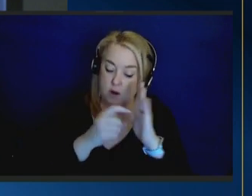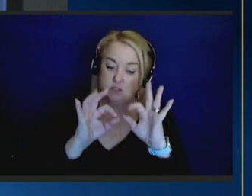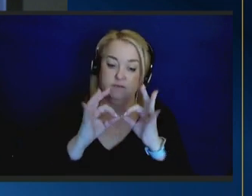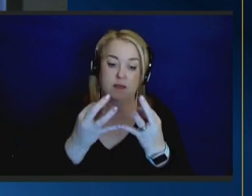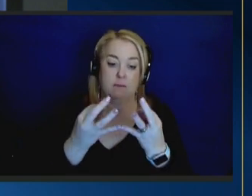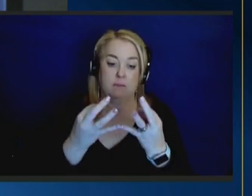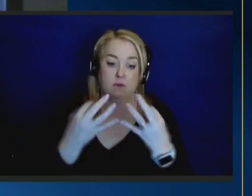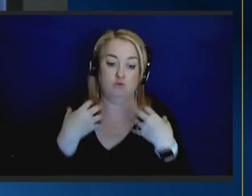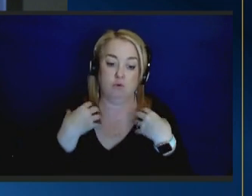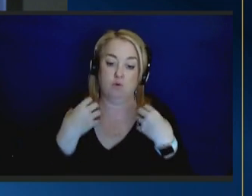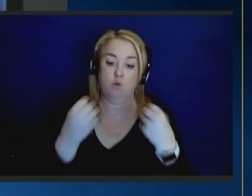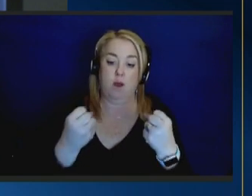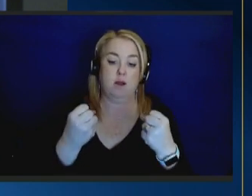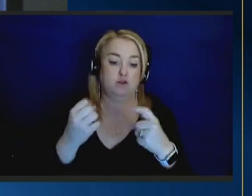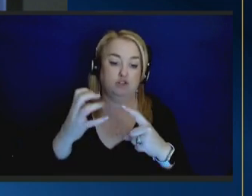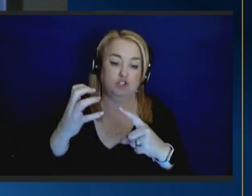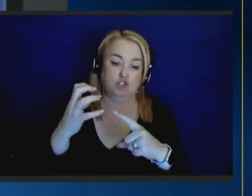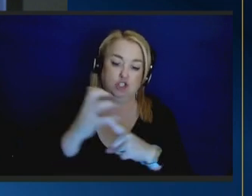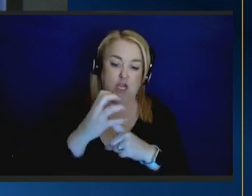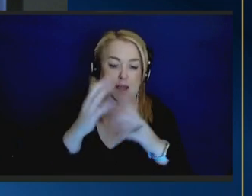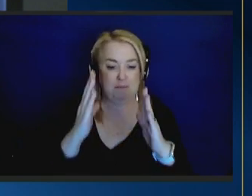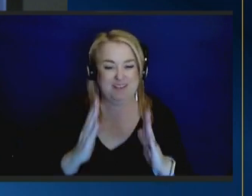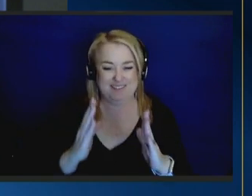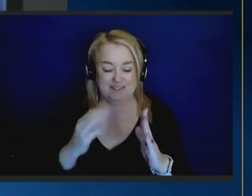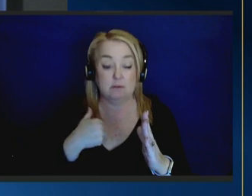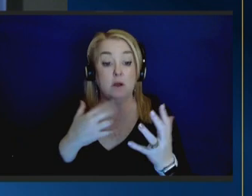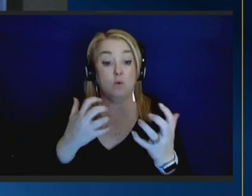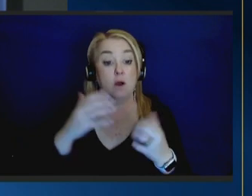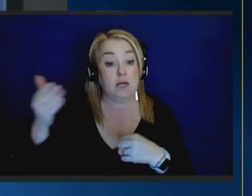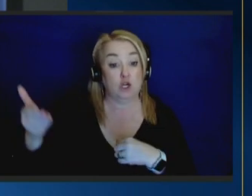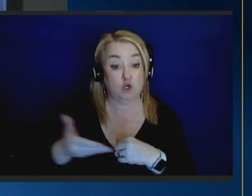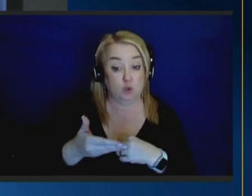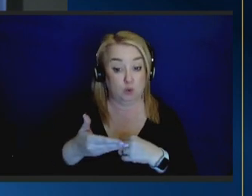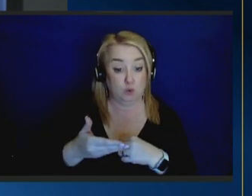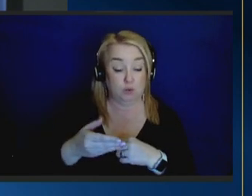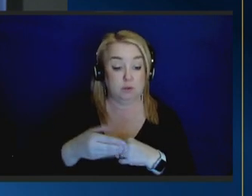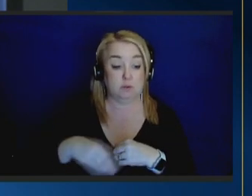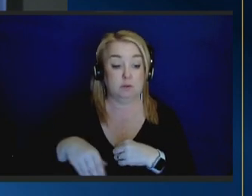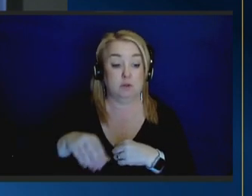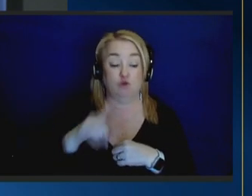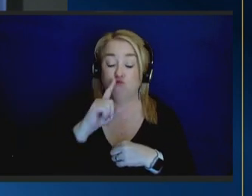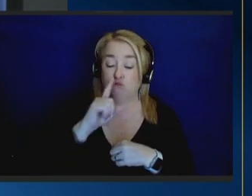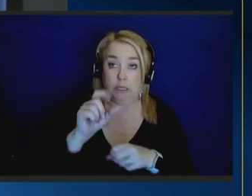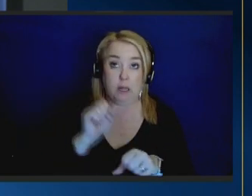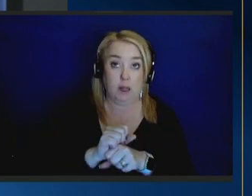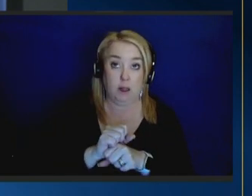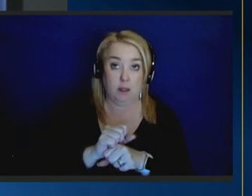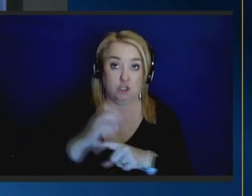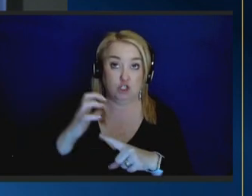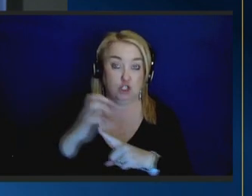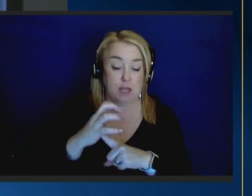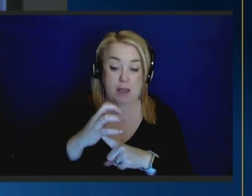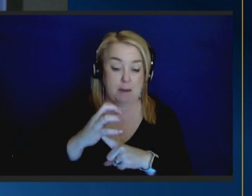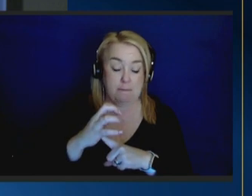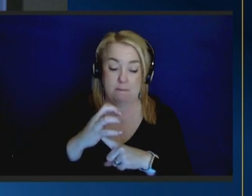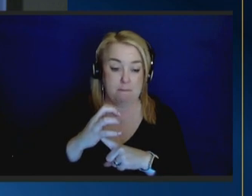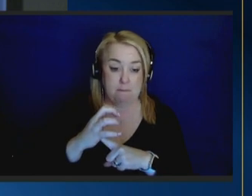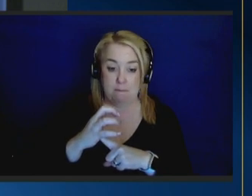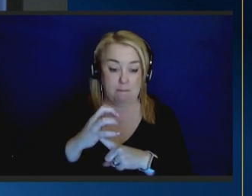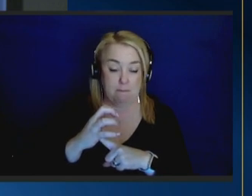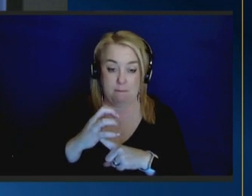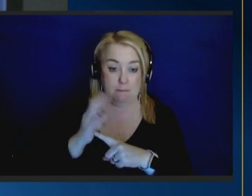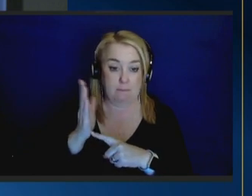take champions and i'd like to now introduce to you a real champion behind those strong families